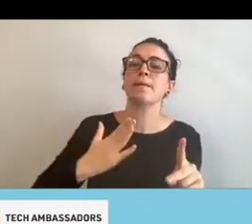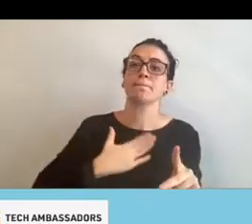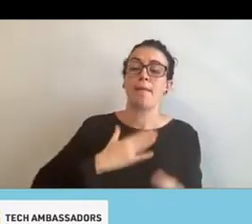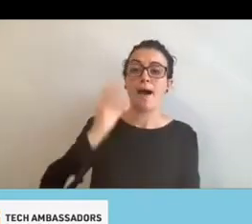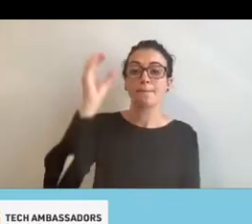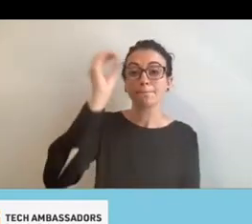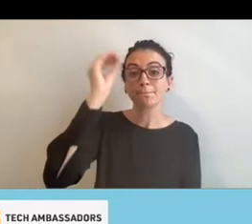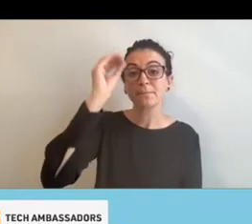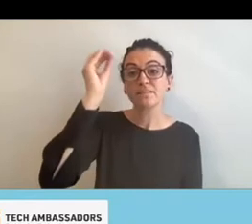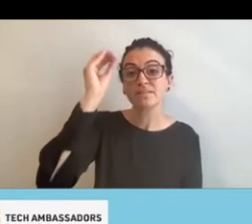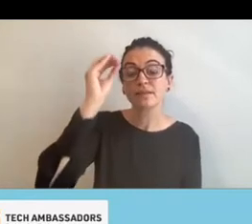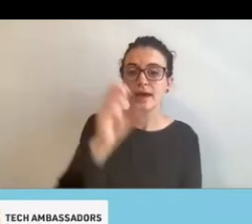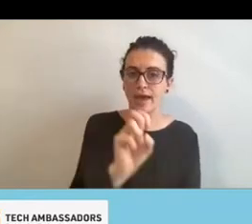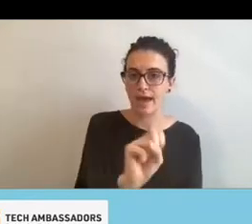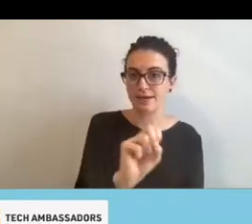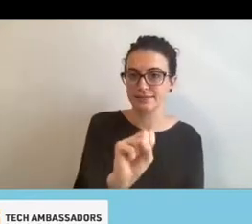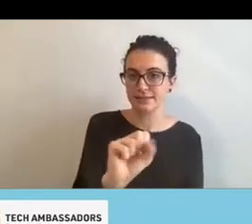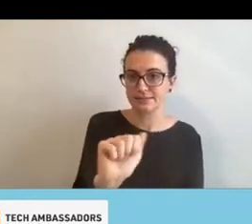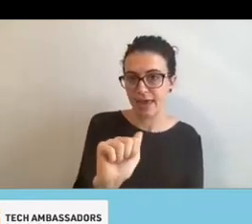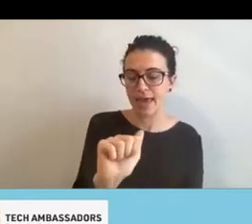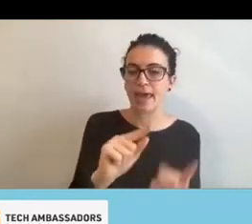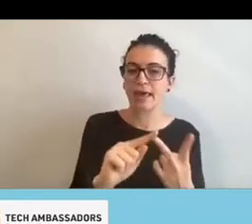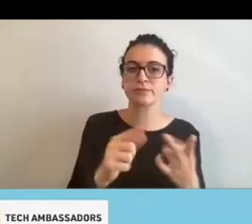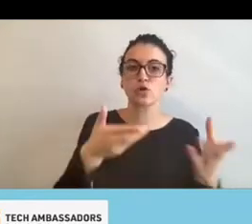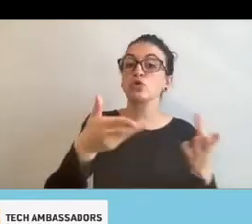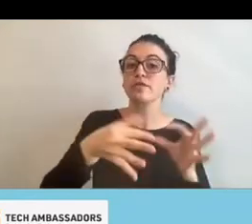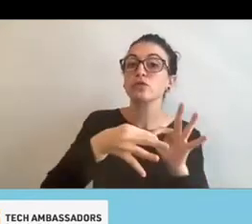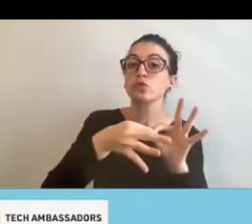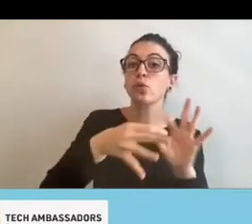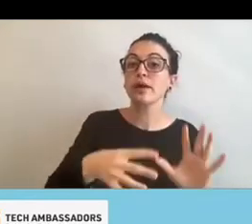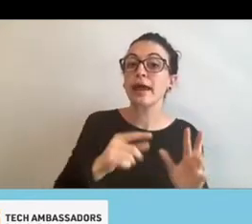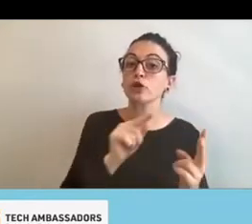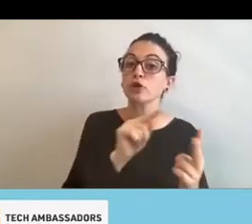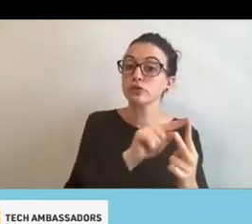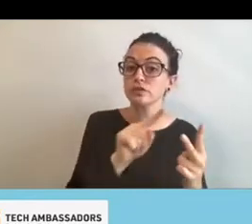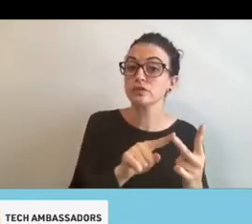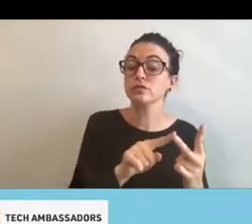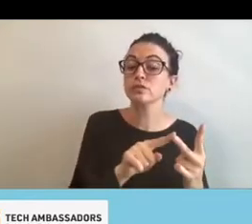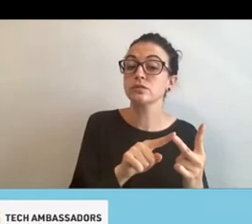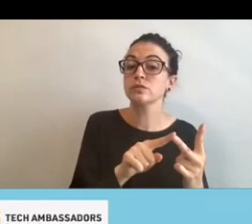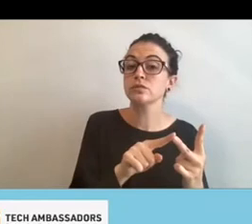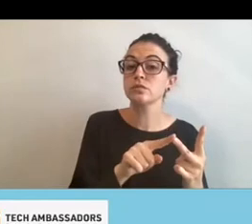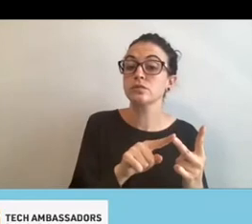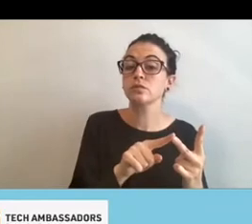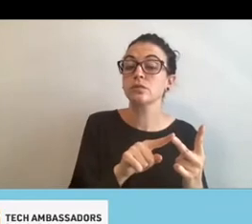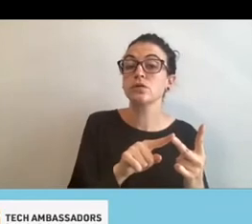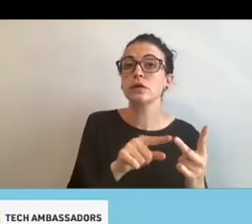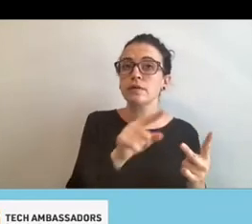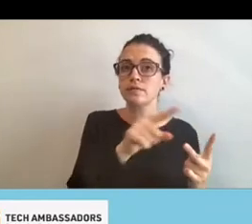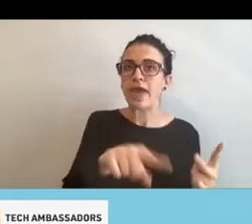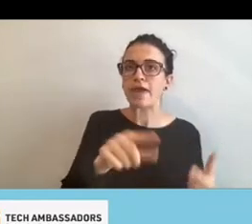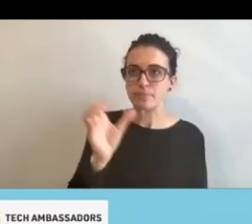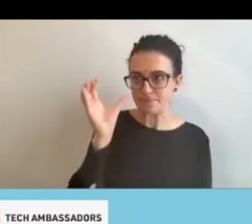you know, as the SSAs and the service coordinators have been, you know, listening